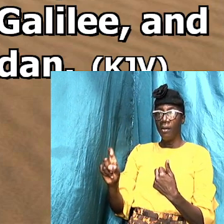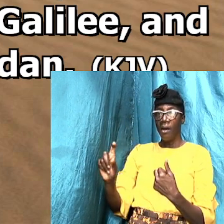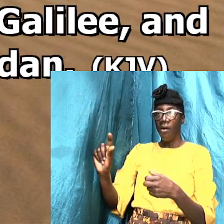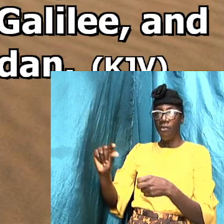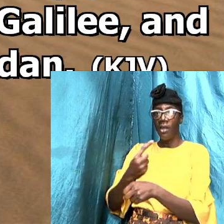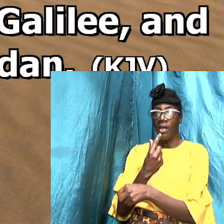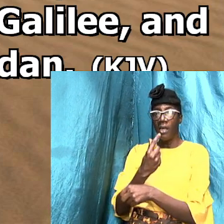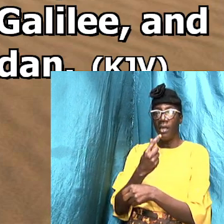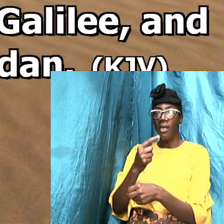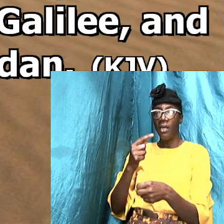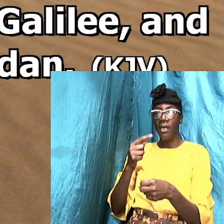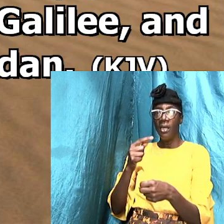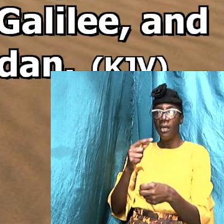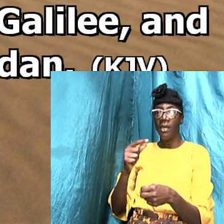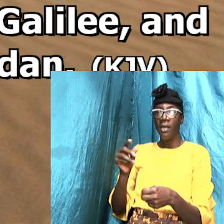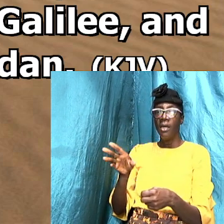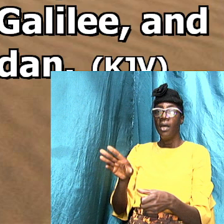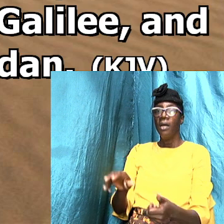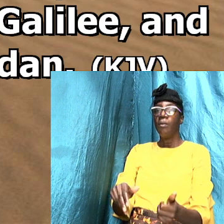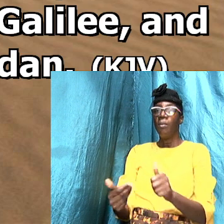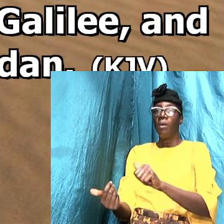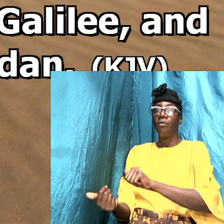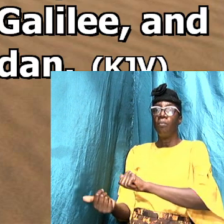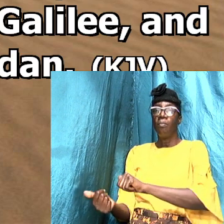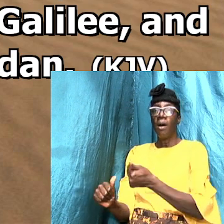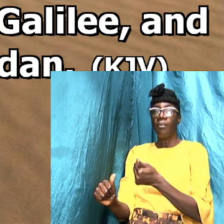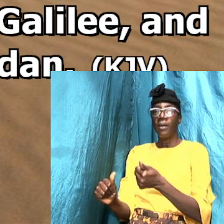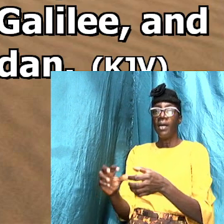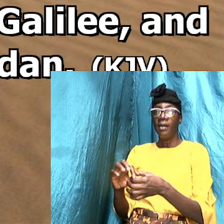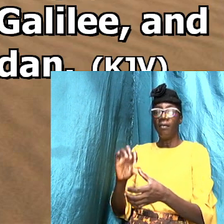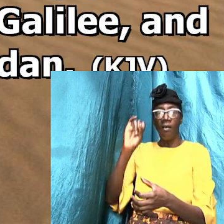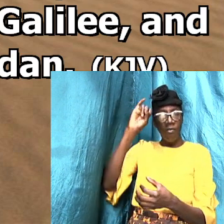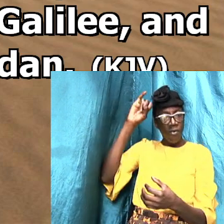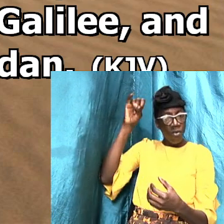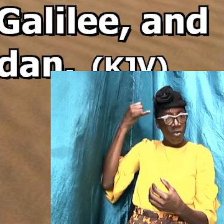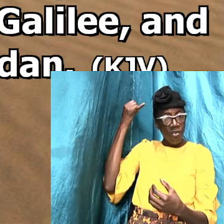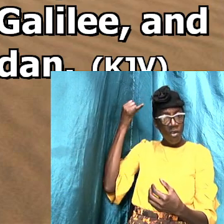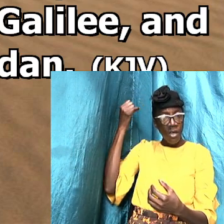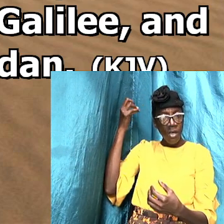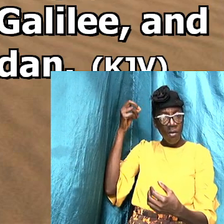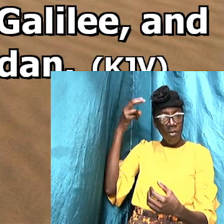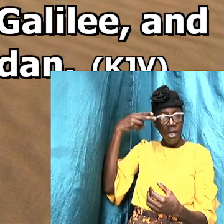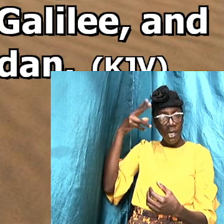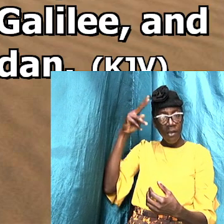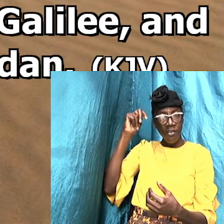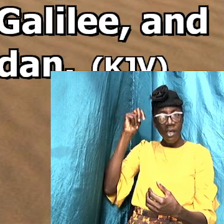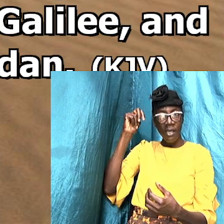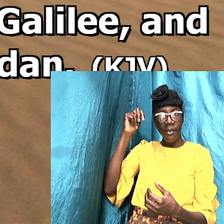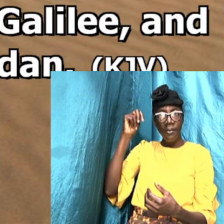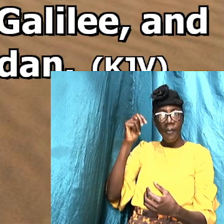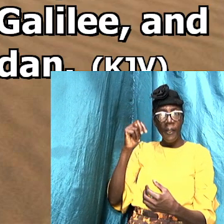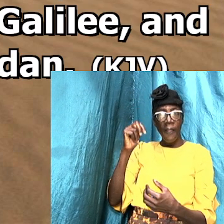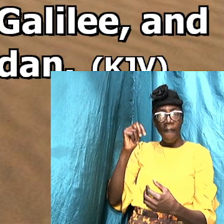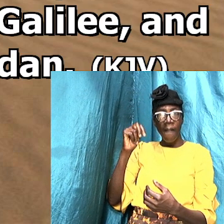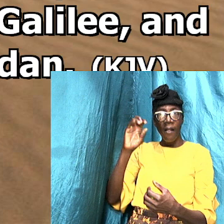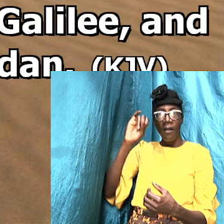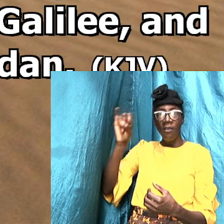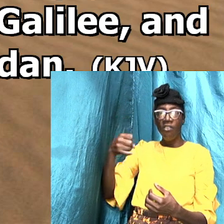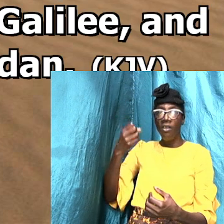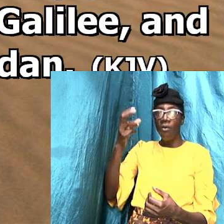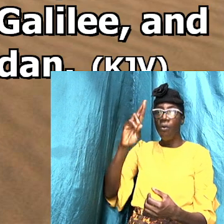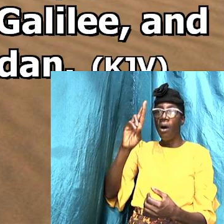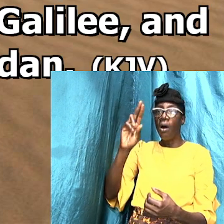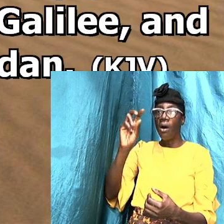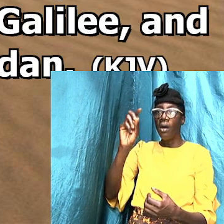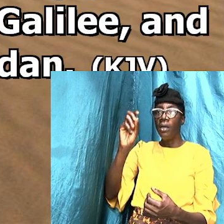and was baptized of John in Jordan. So Jesus